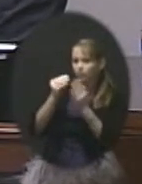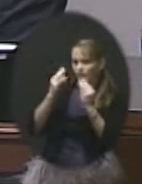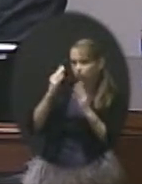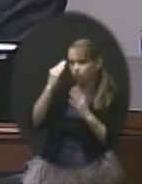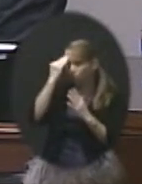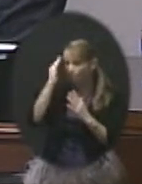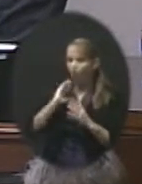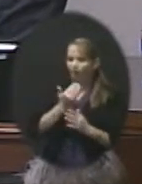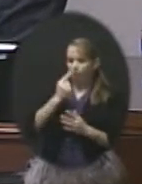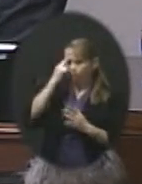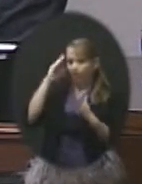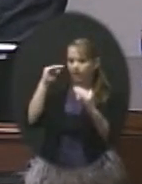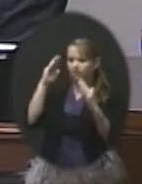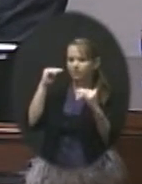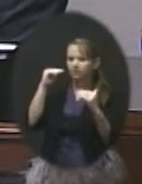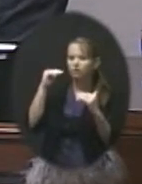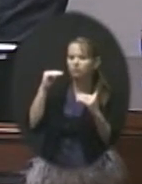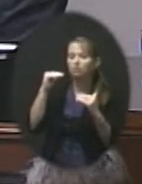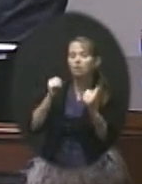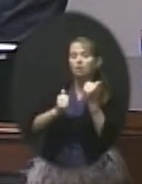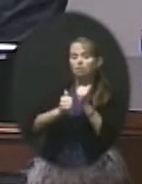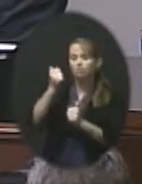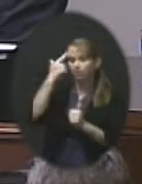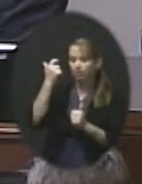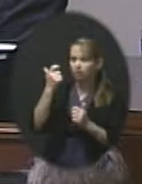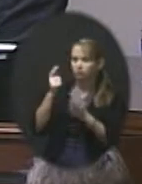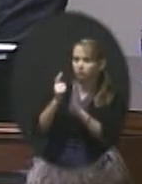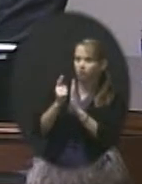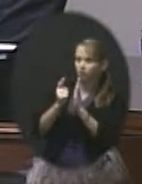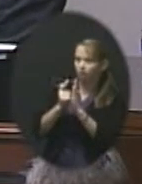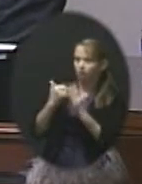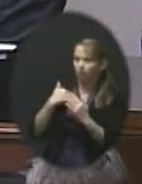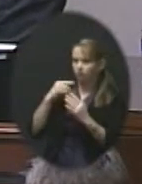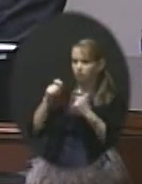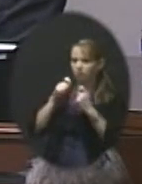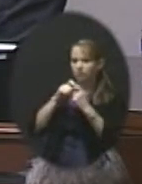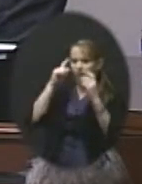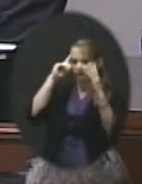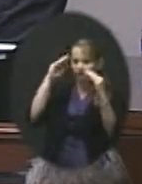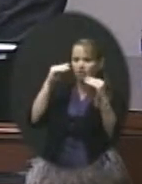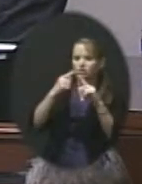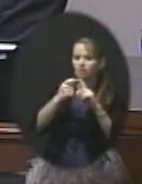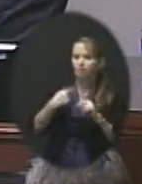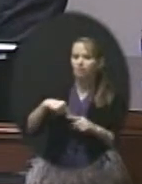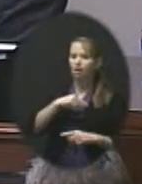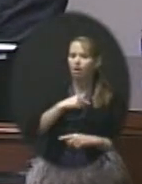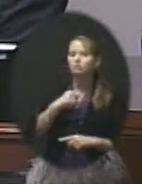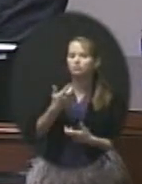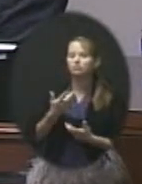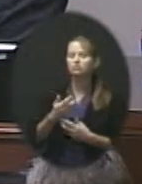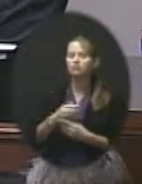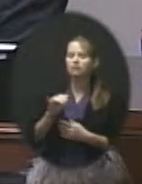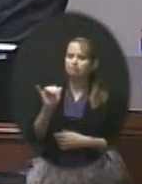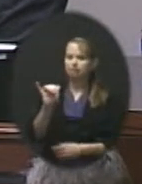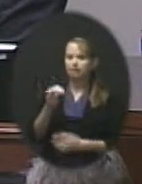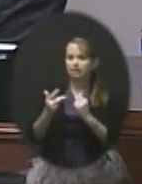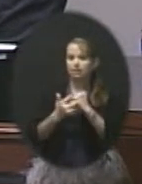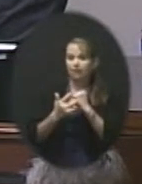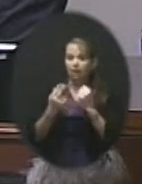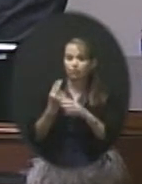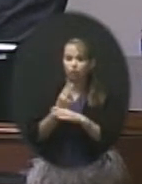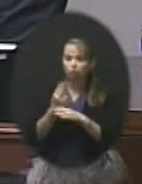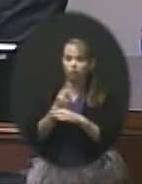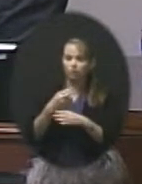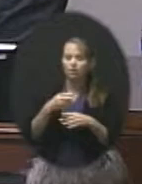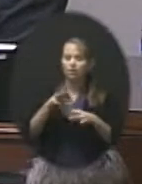employees, in part because the law has them of us, such as technology use in and outside of the classroom, sexual